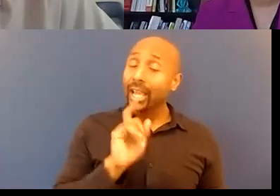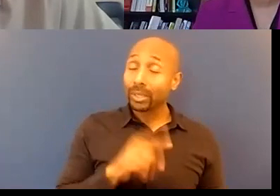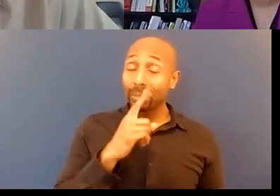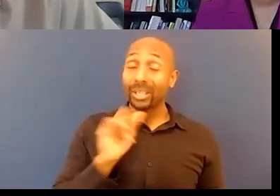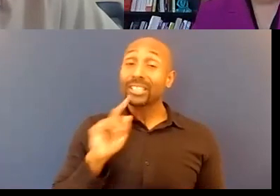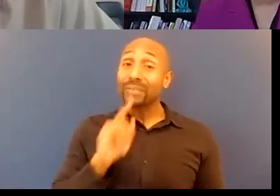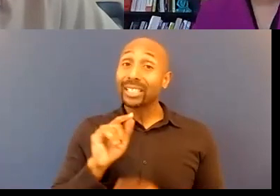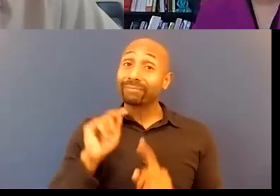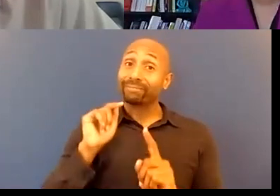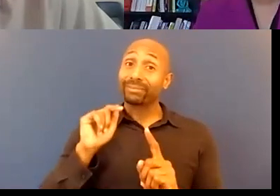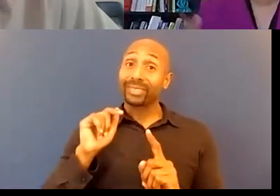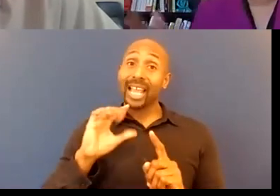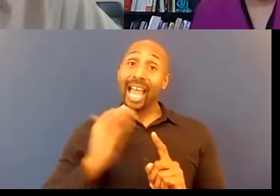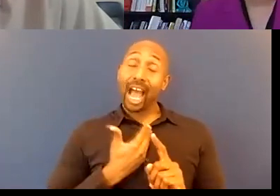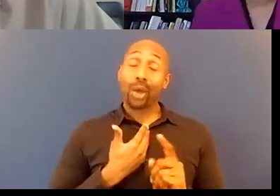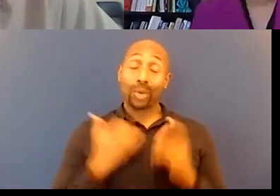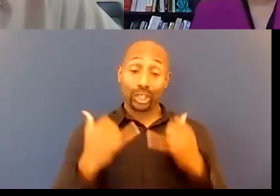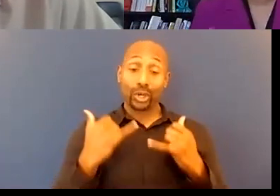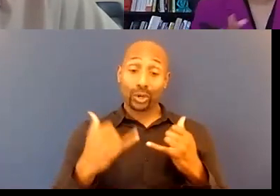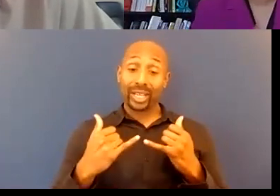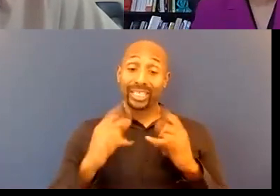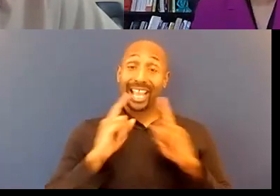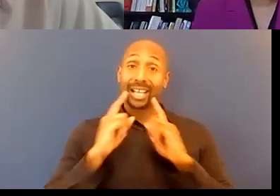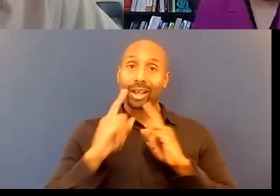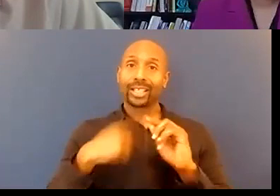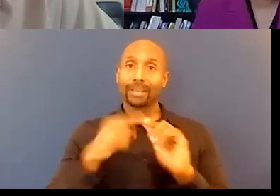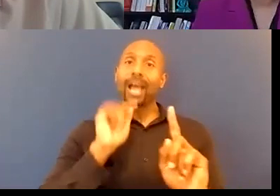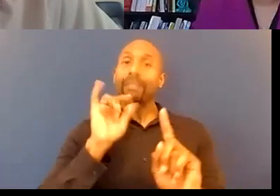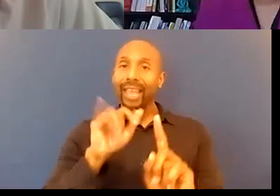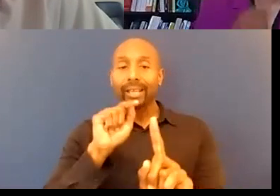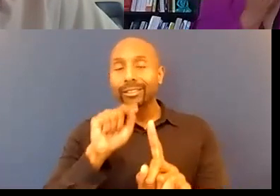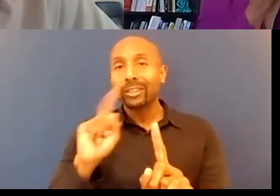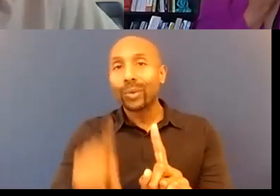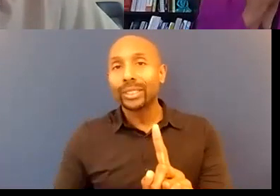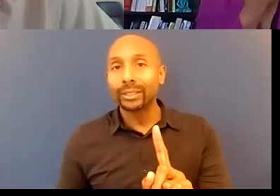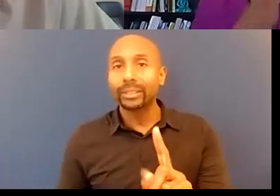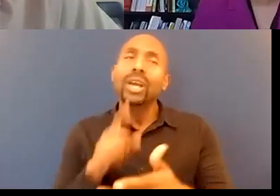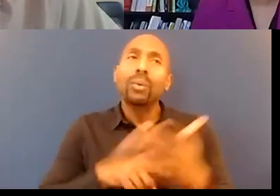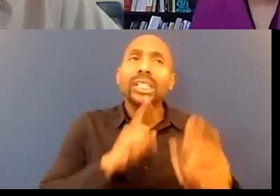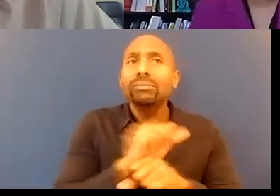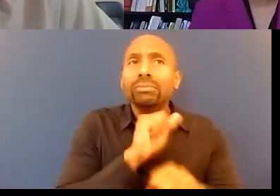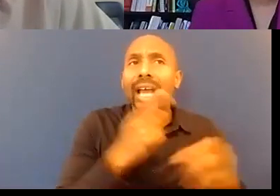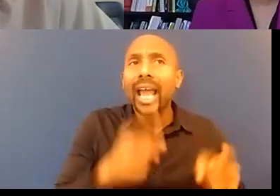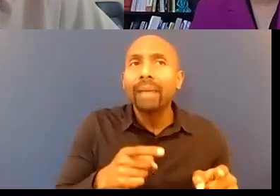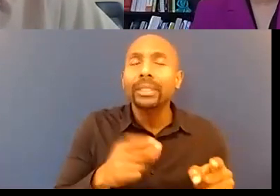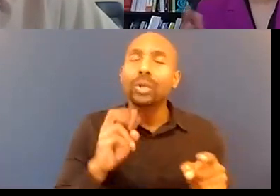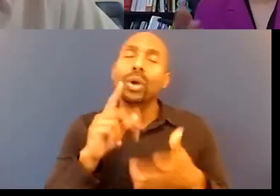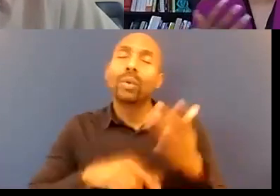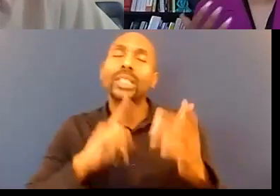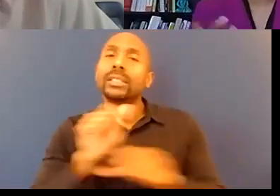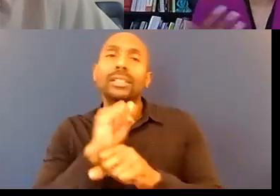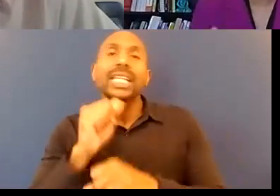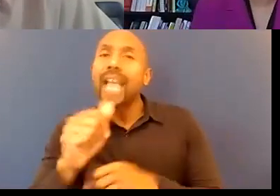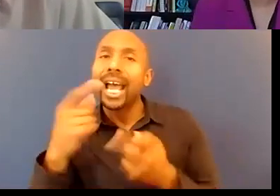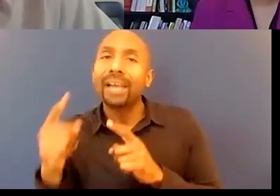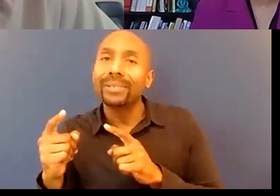conversation right what's really happening what's really not happening and this is where we seem to get stuck um and it's a space